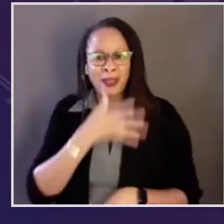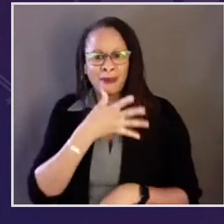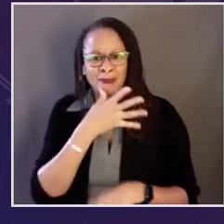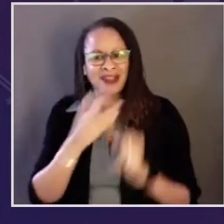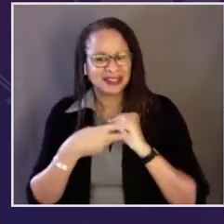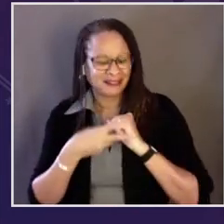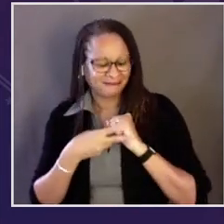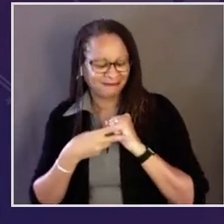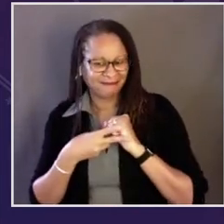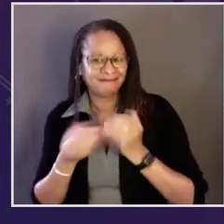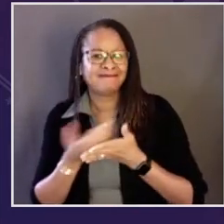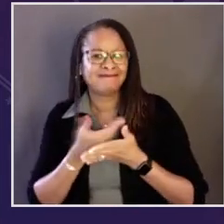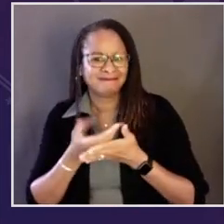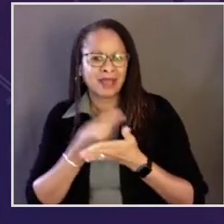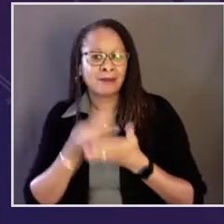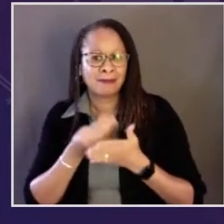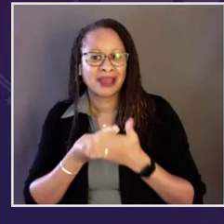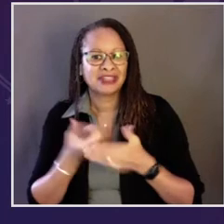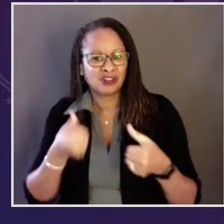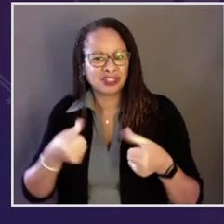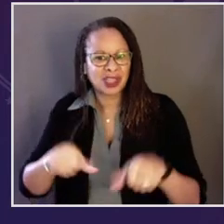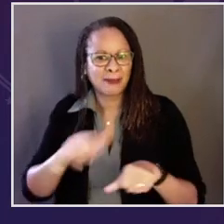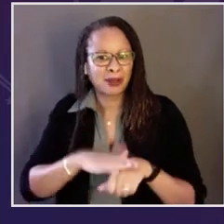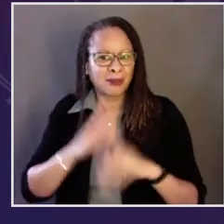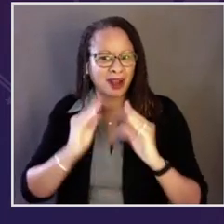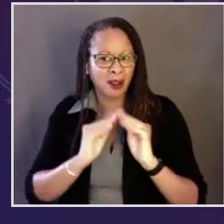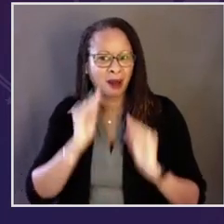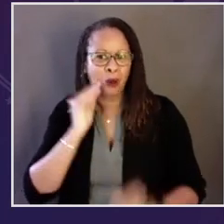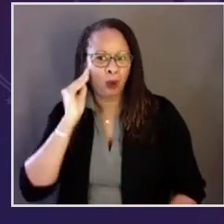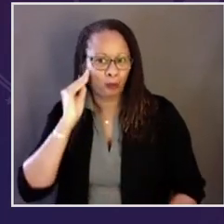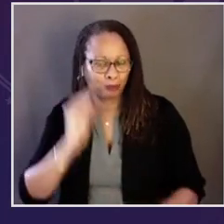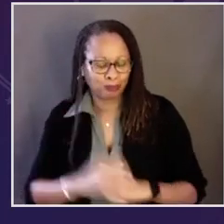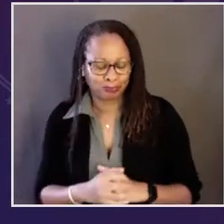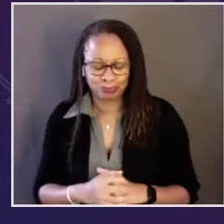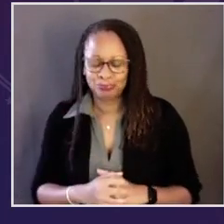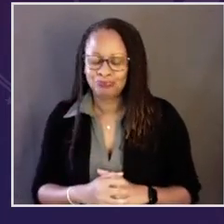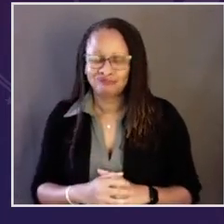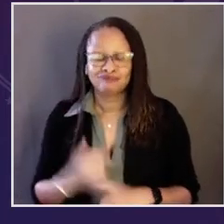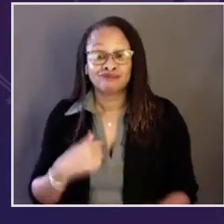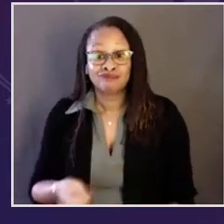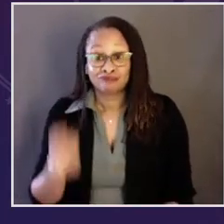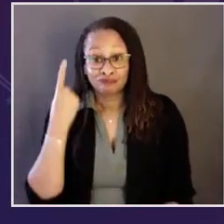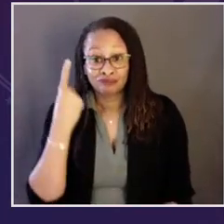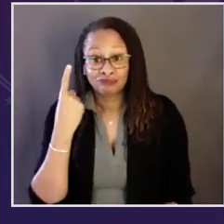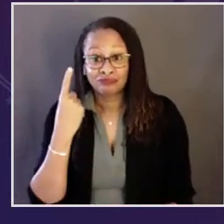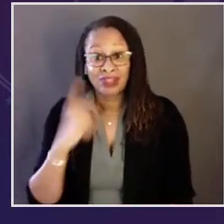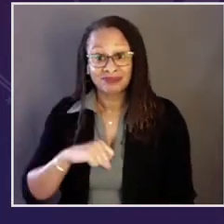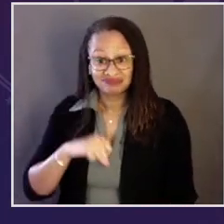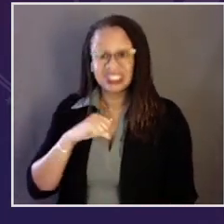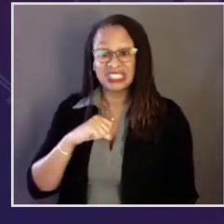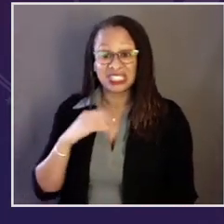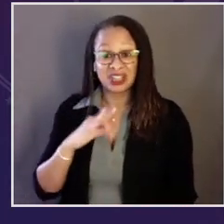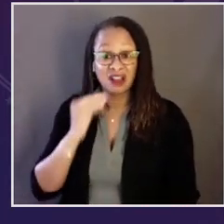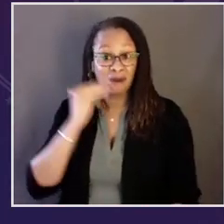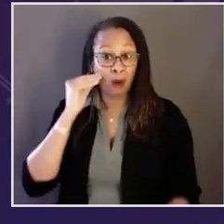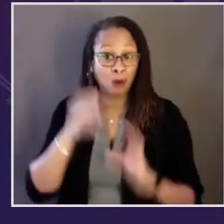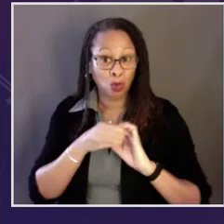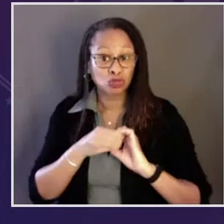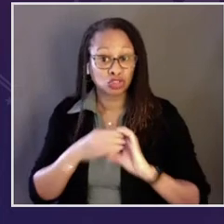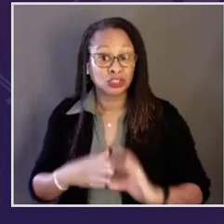You know, I was in high school by the time my mother saved up enough money to put down a down payment on a home.